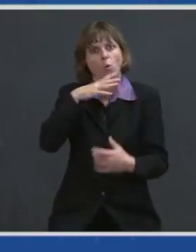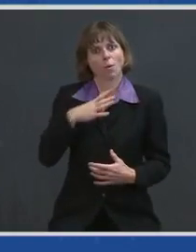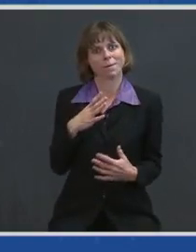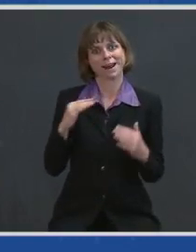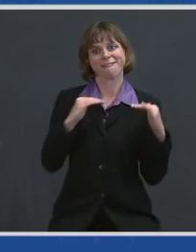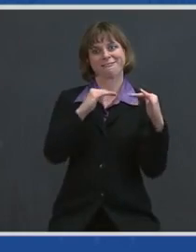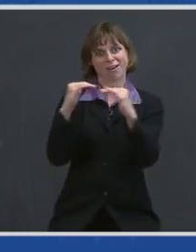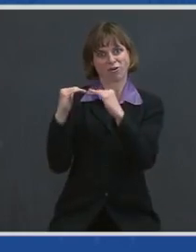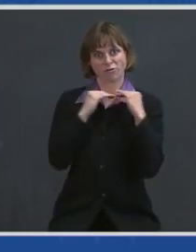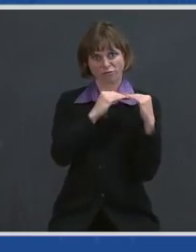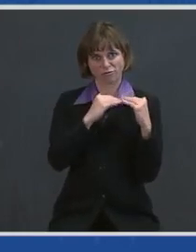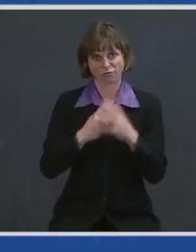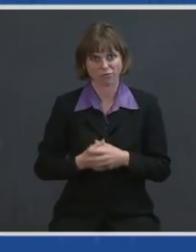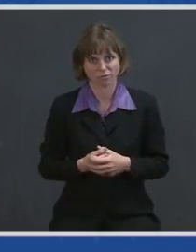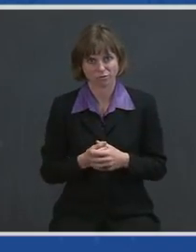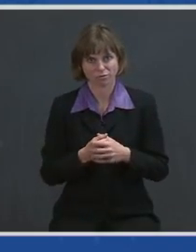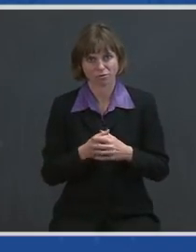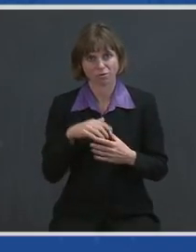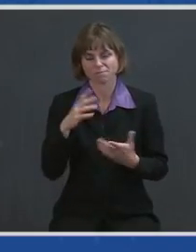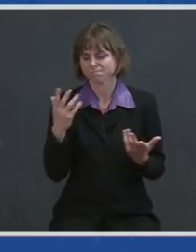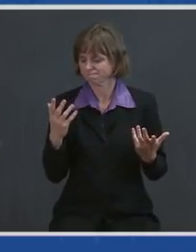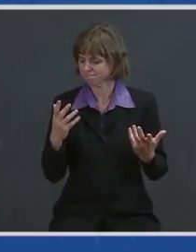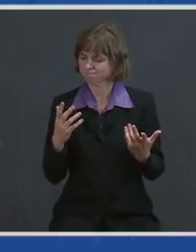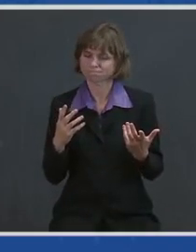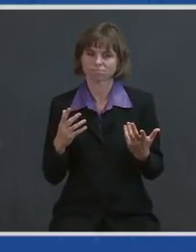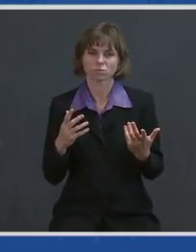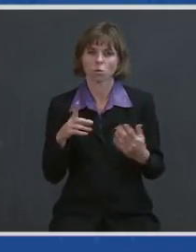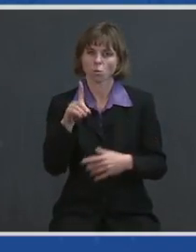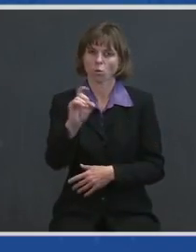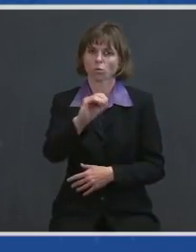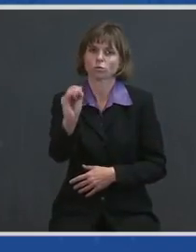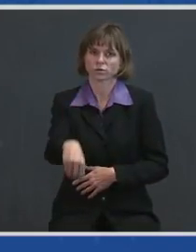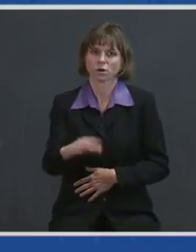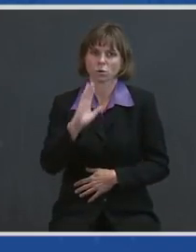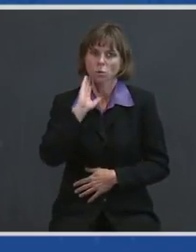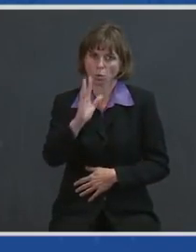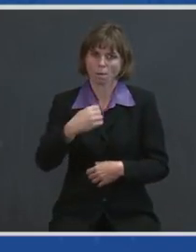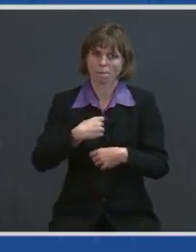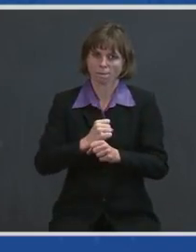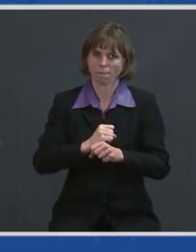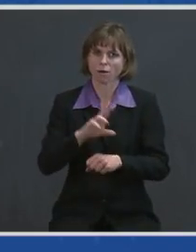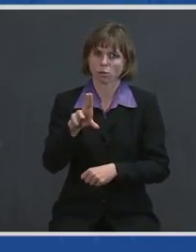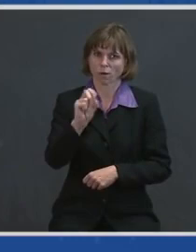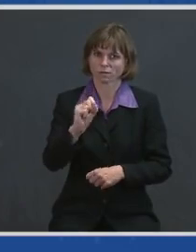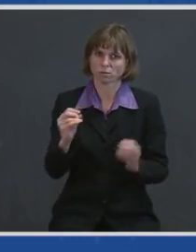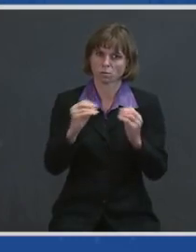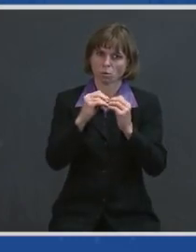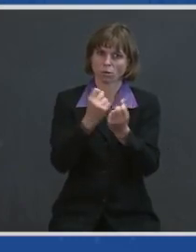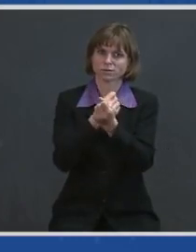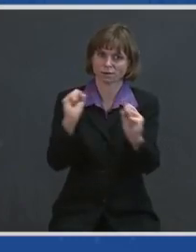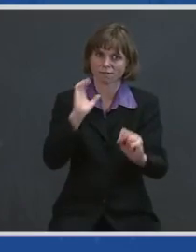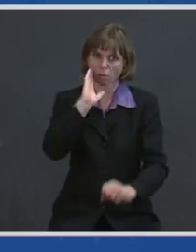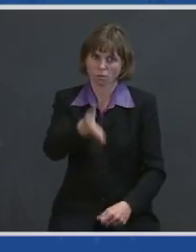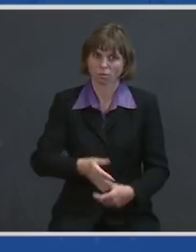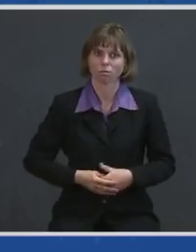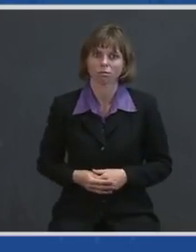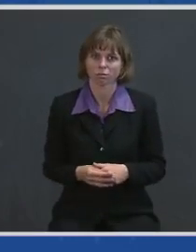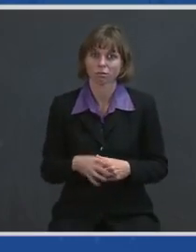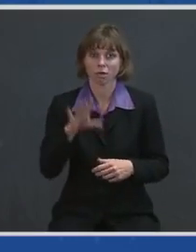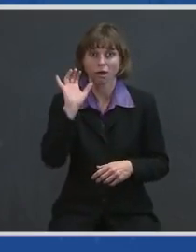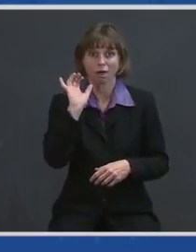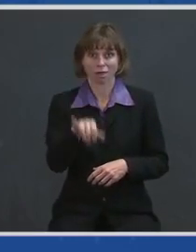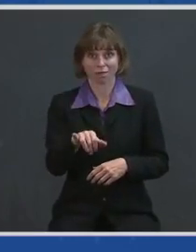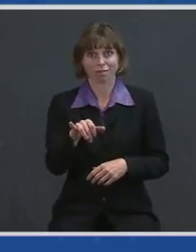equal footing will without any question make our nation safer. And that's the work